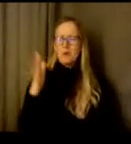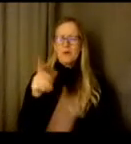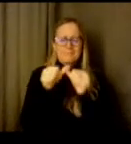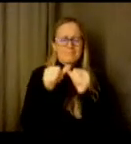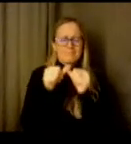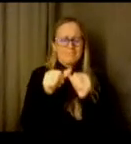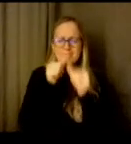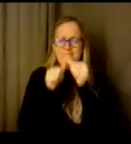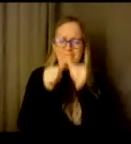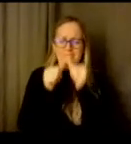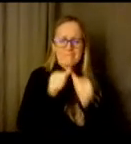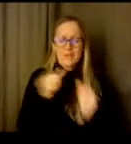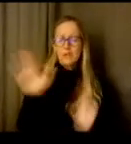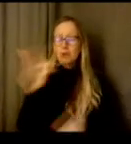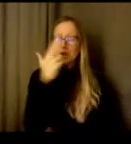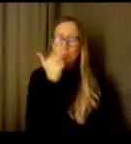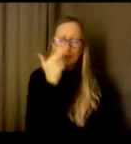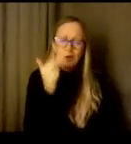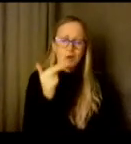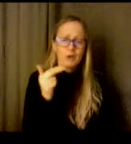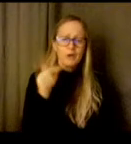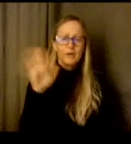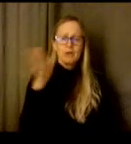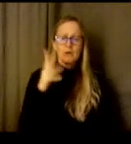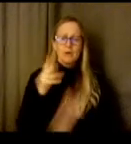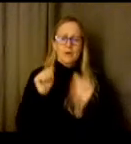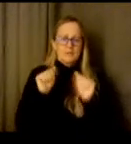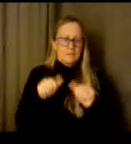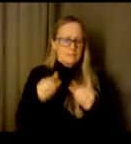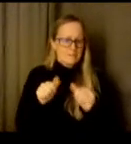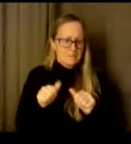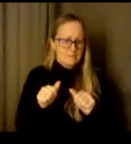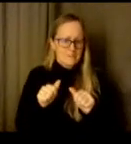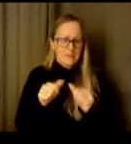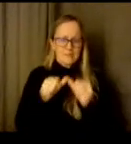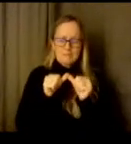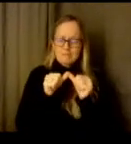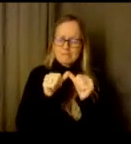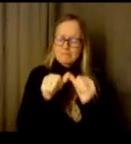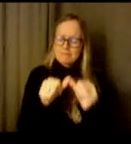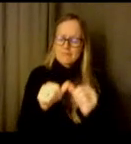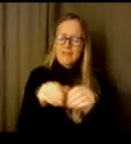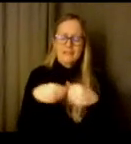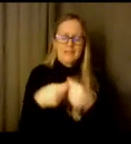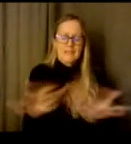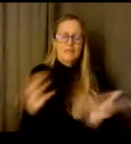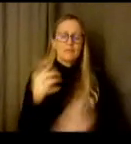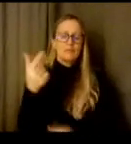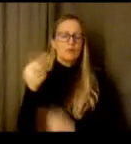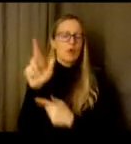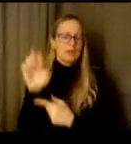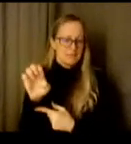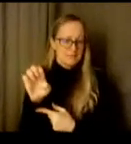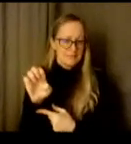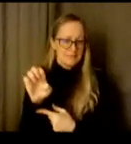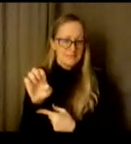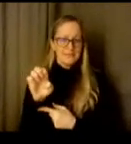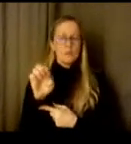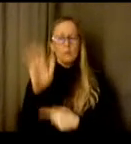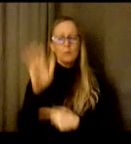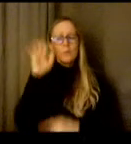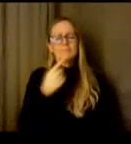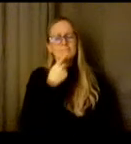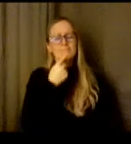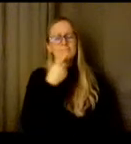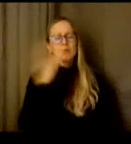during one of the most challenging moments in the history of public education. Dr. DeBacker's leadership will be missed, but